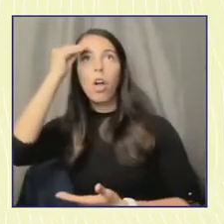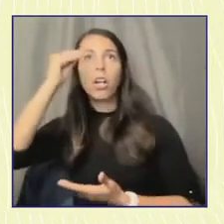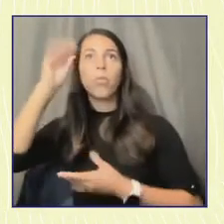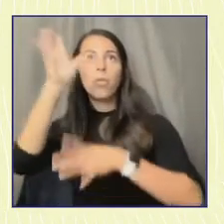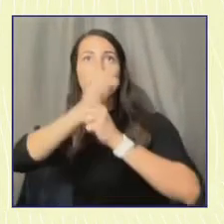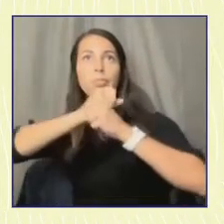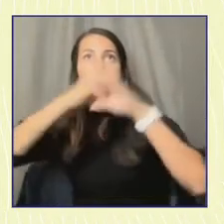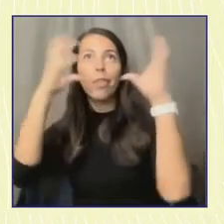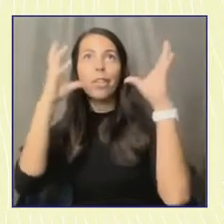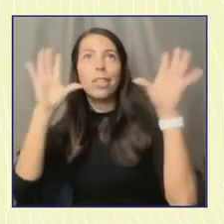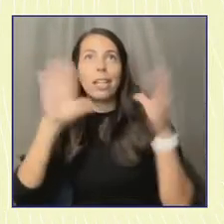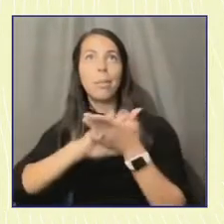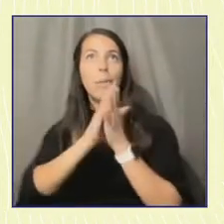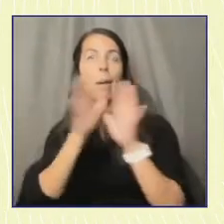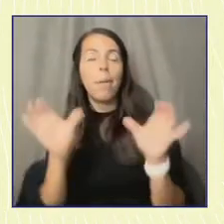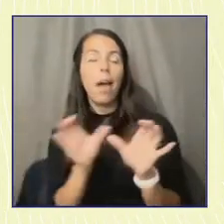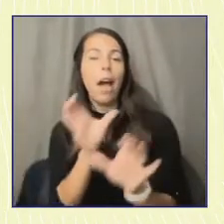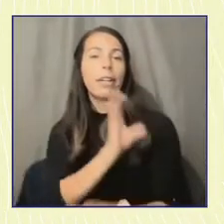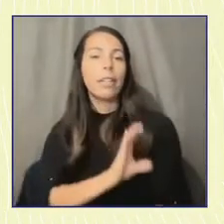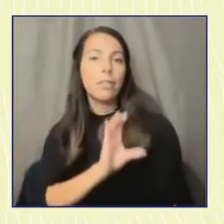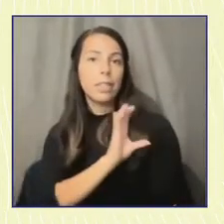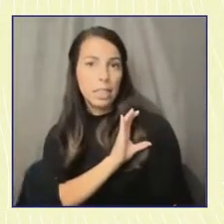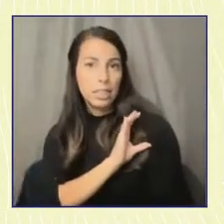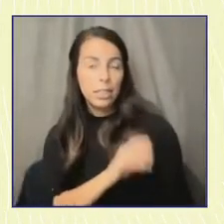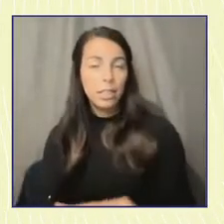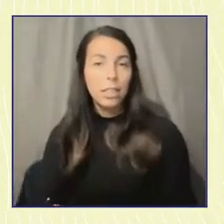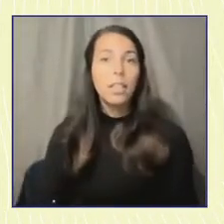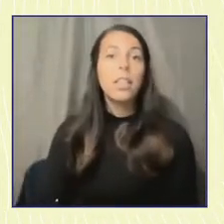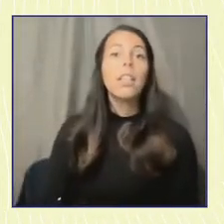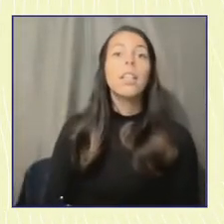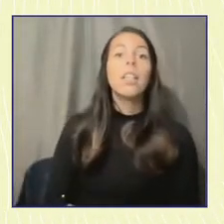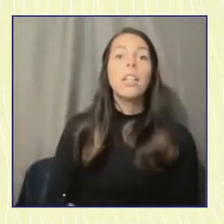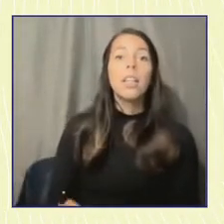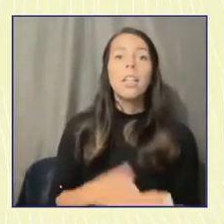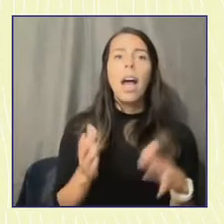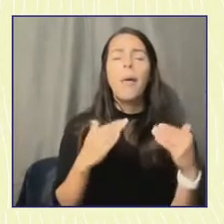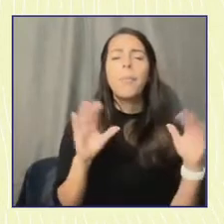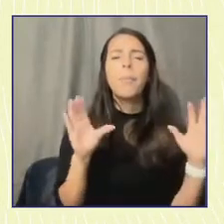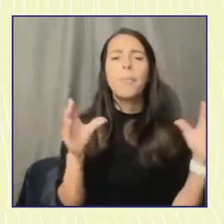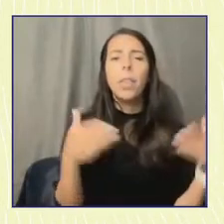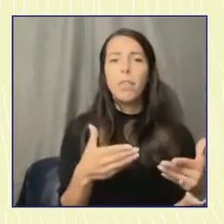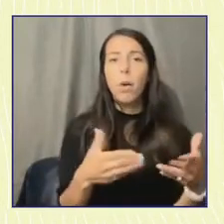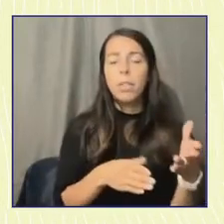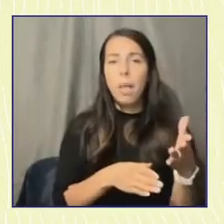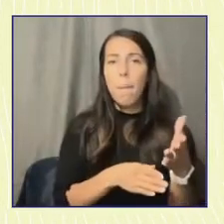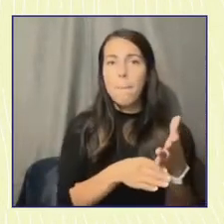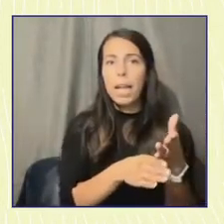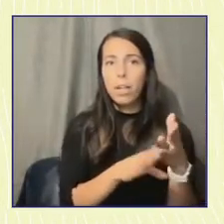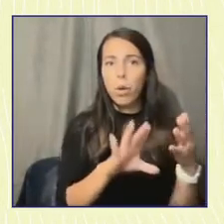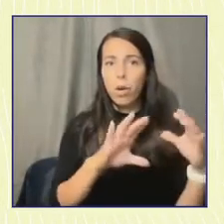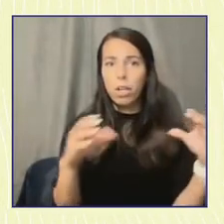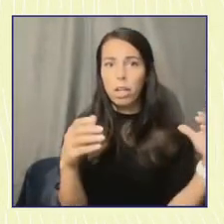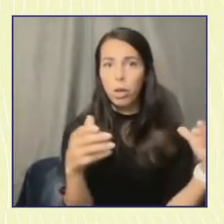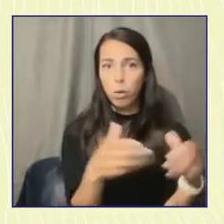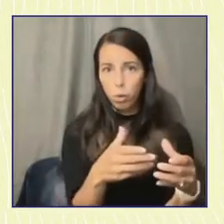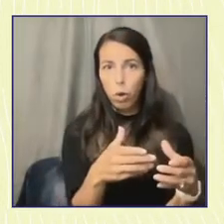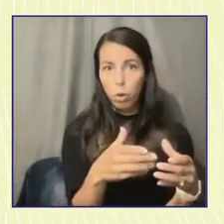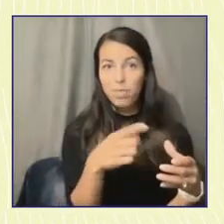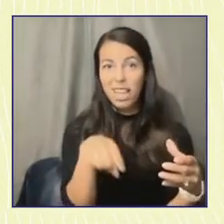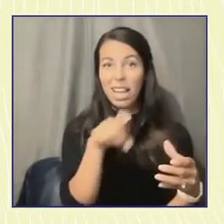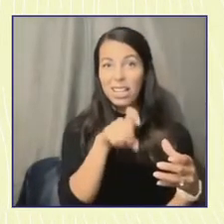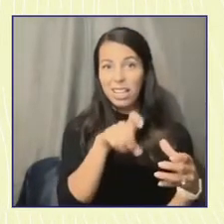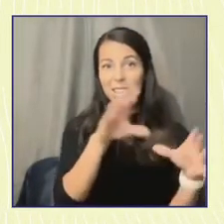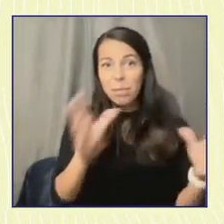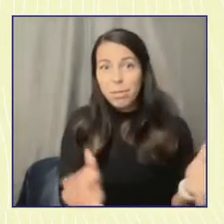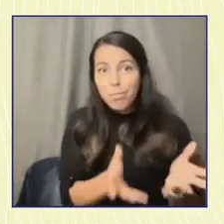colleges and universities, particularly minority serving institutions, should be engaged also in helping to get out the vote in